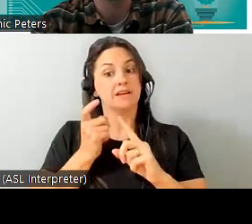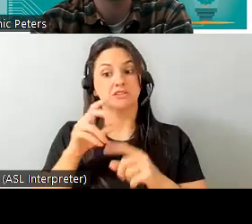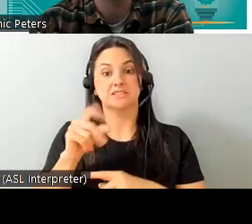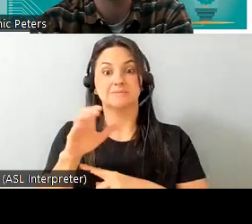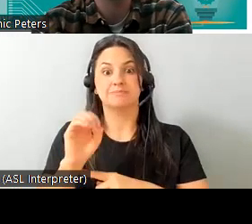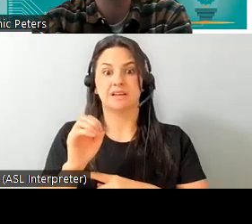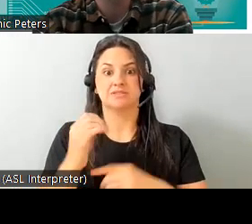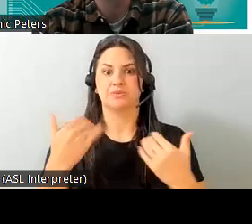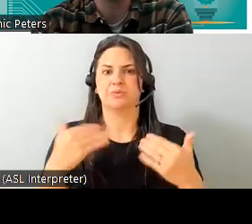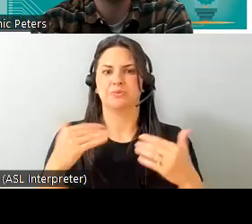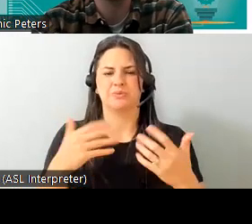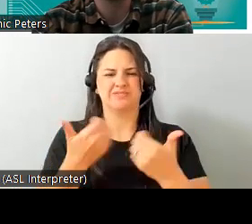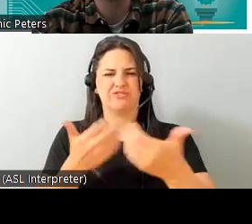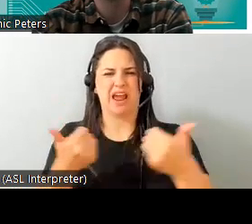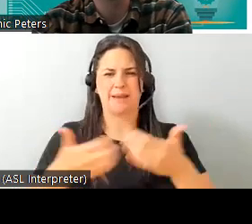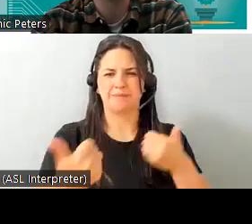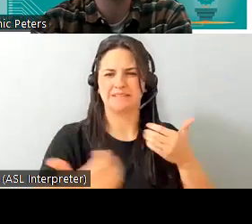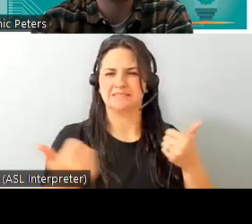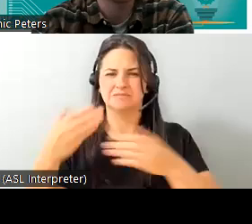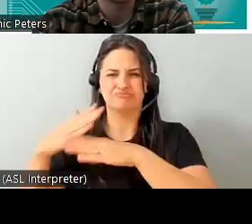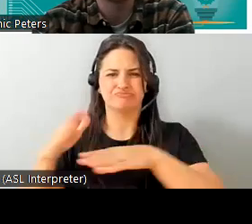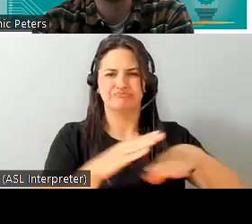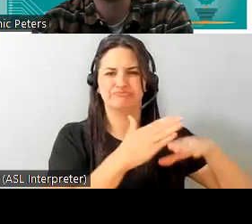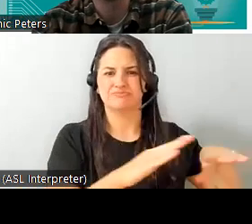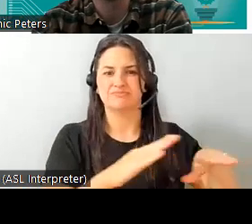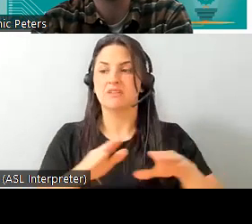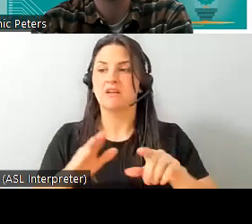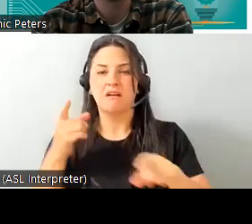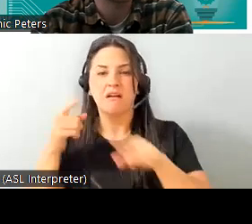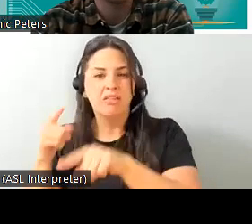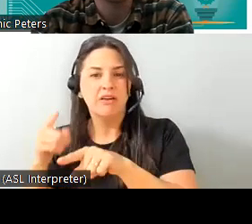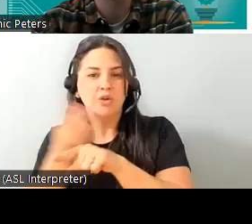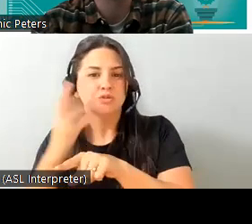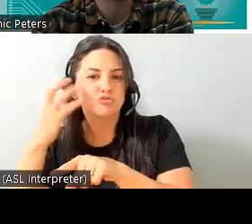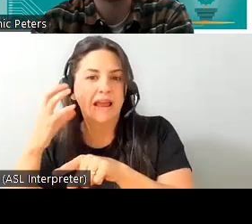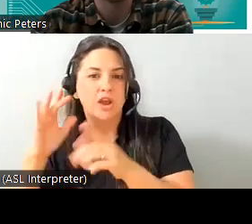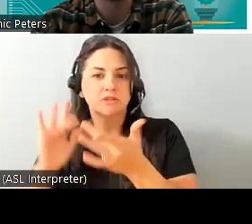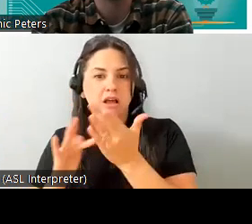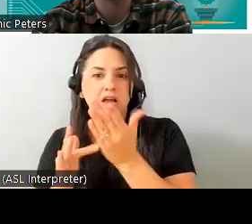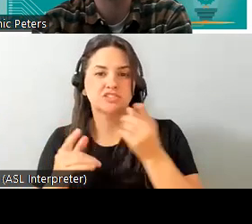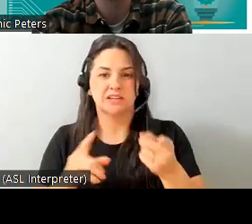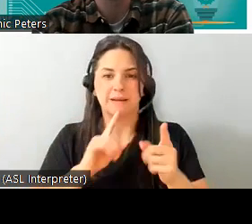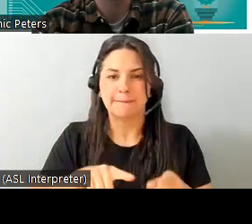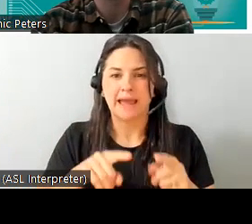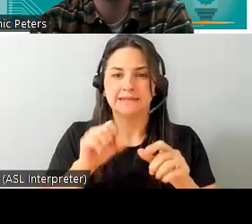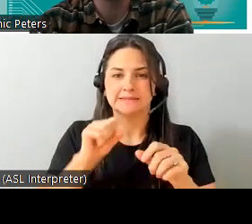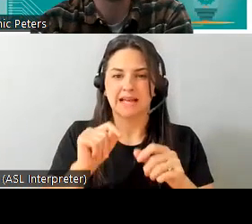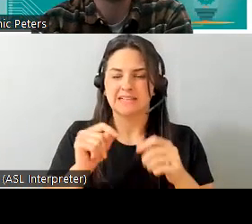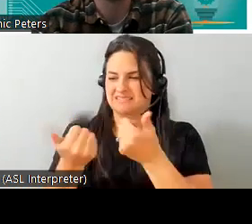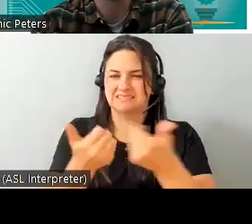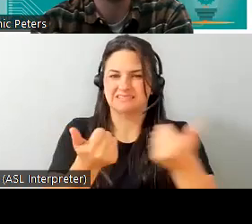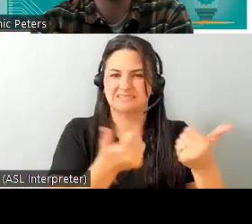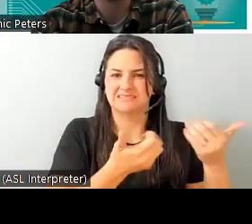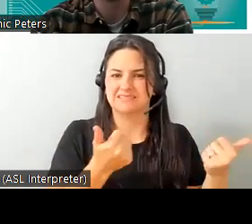fragmented you have manufacturers using different radio technologies different network protocols different command sets and the result